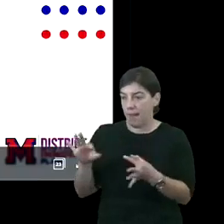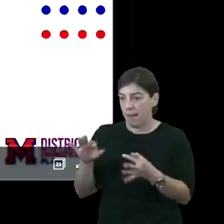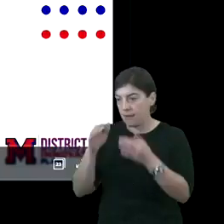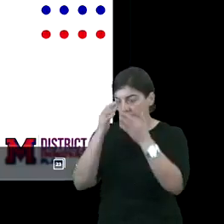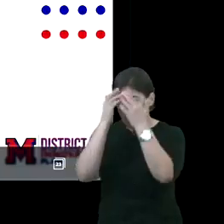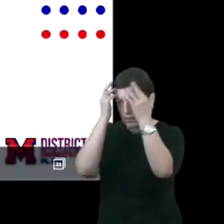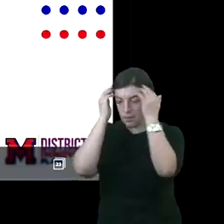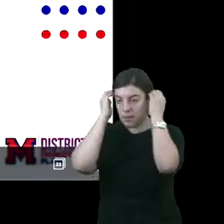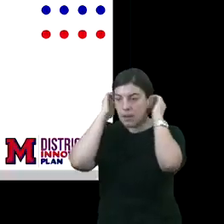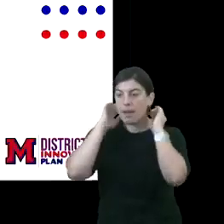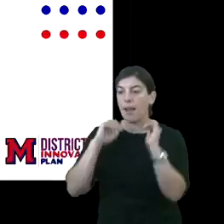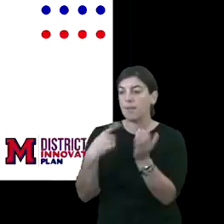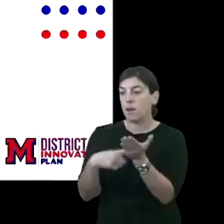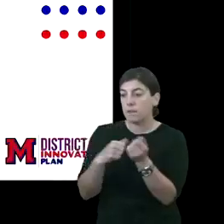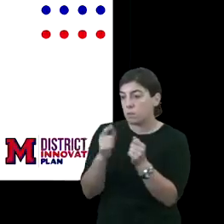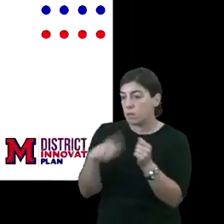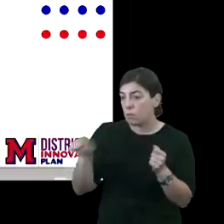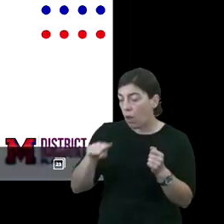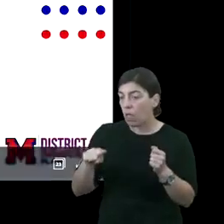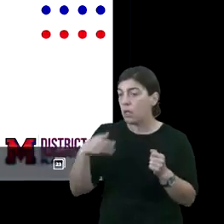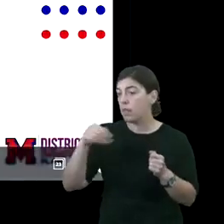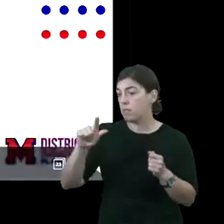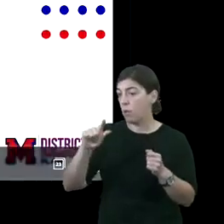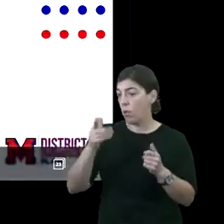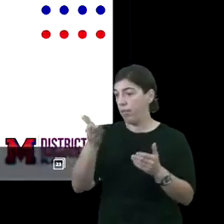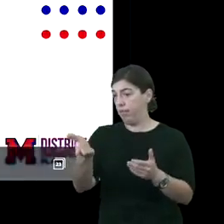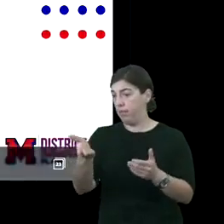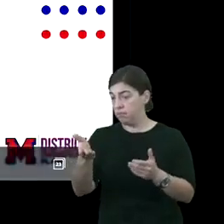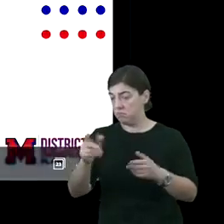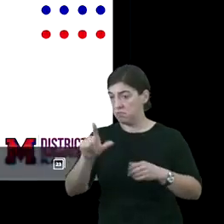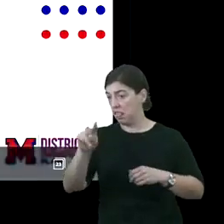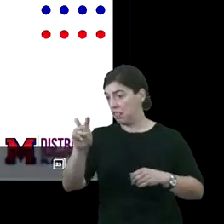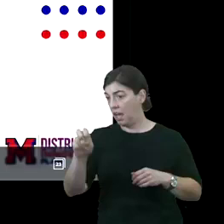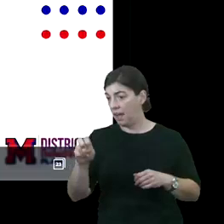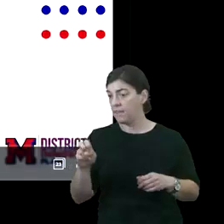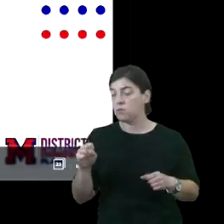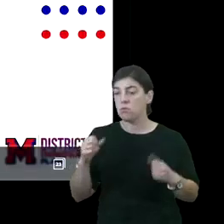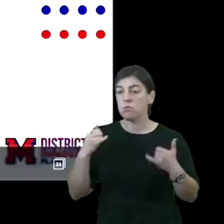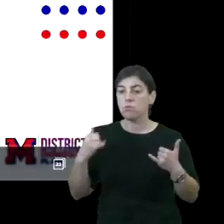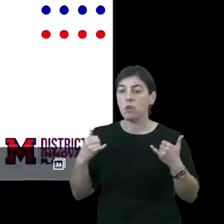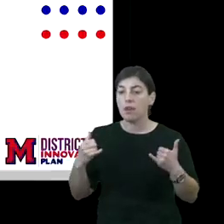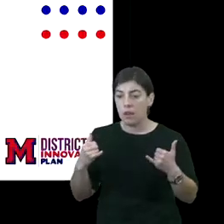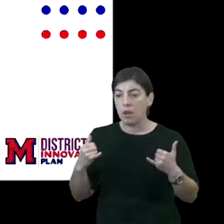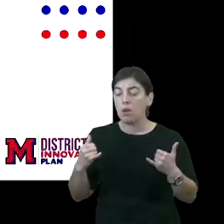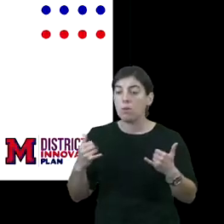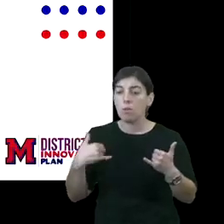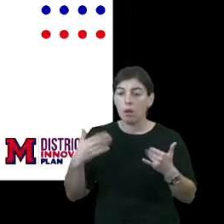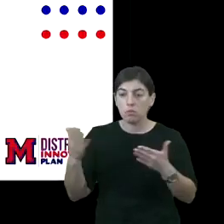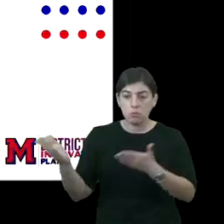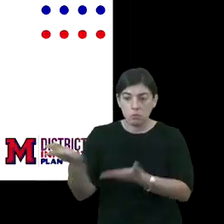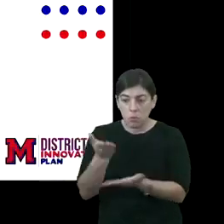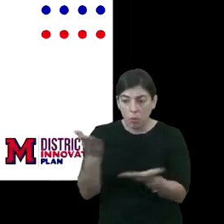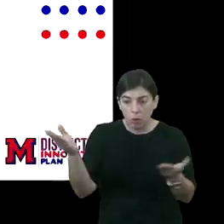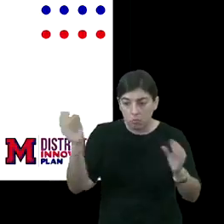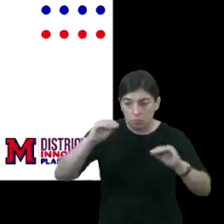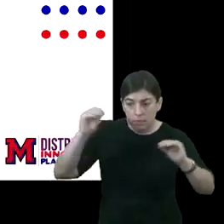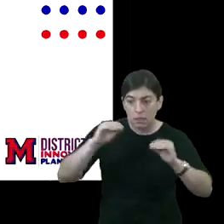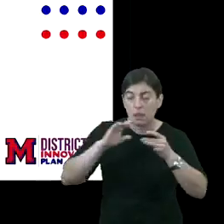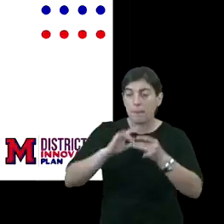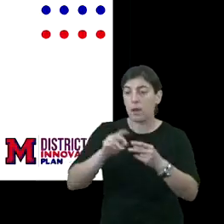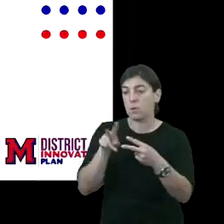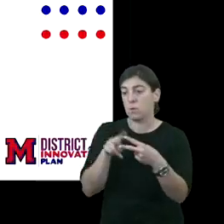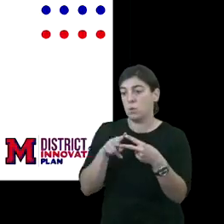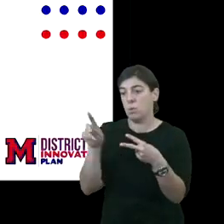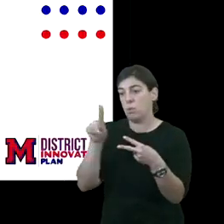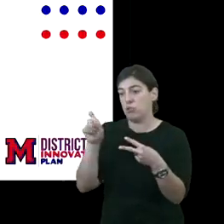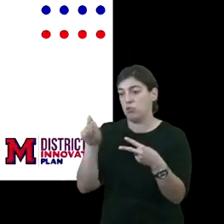have a conversation with you. And the poll is up. The poll is live. So right now we want to hear from you regarding two